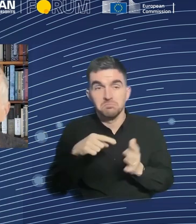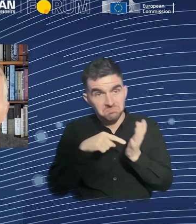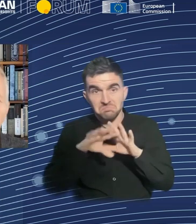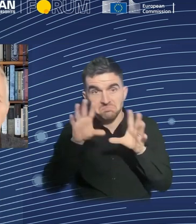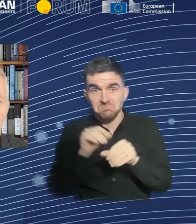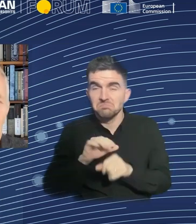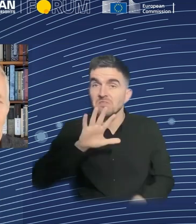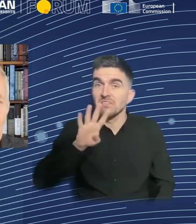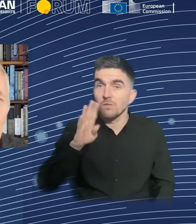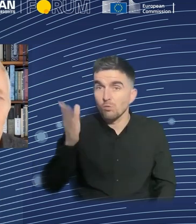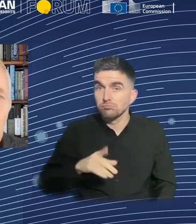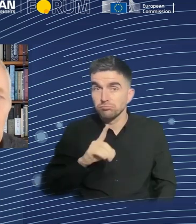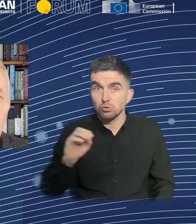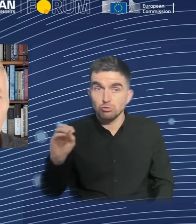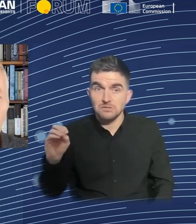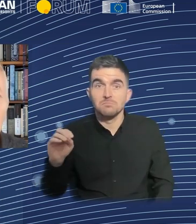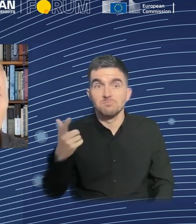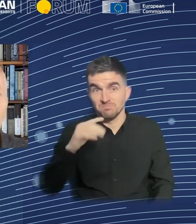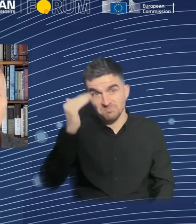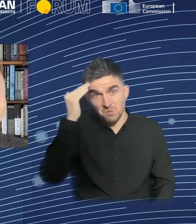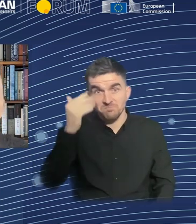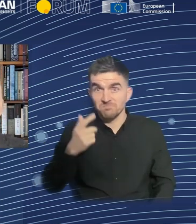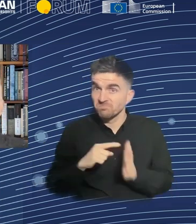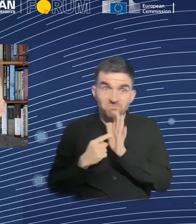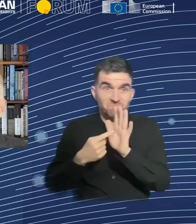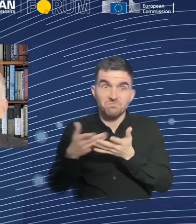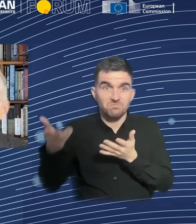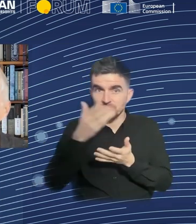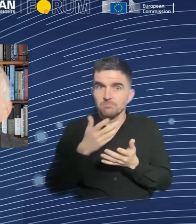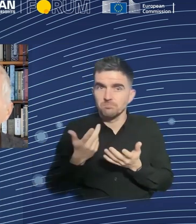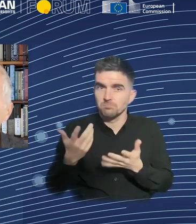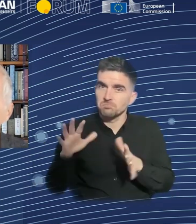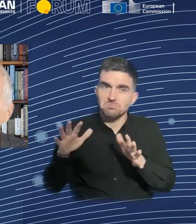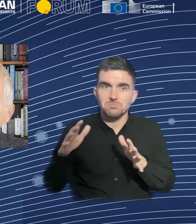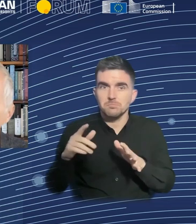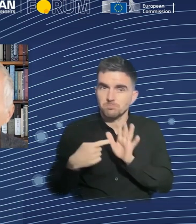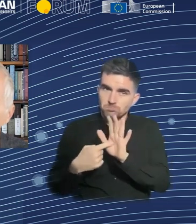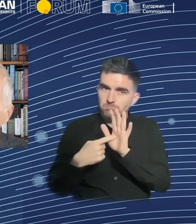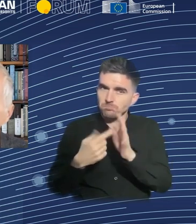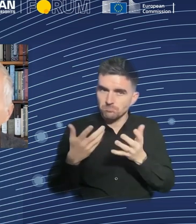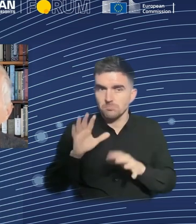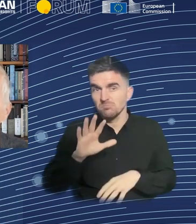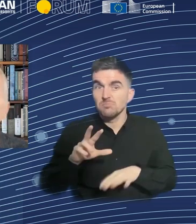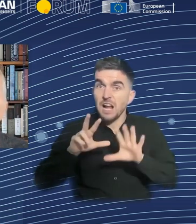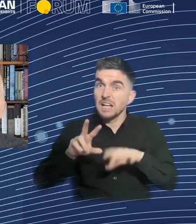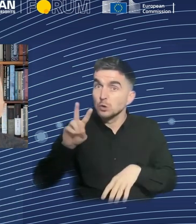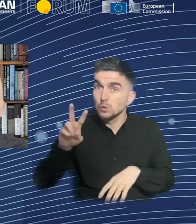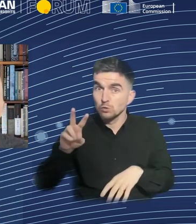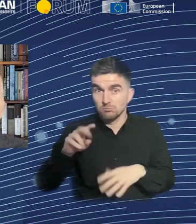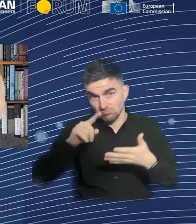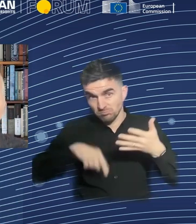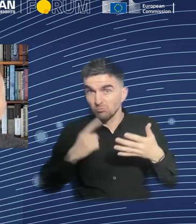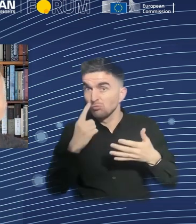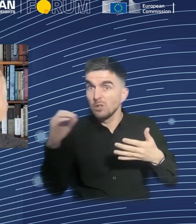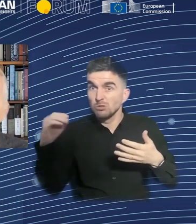models, about 82 of their 100 indicators are disclosed by at least one model